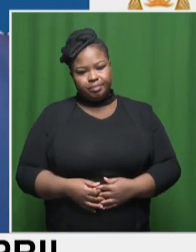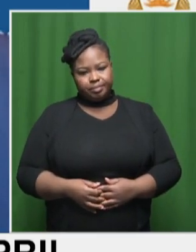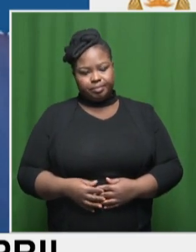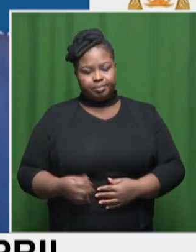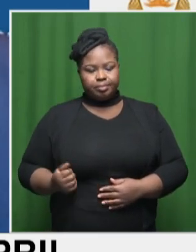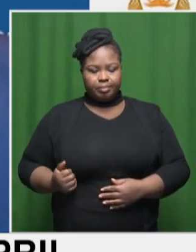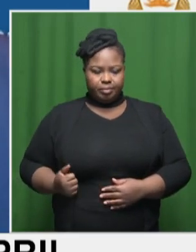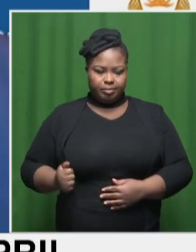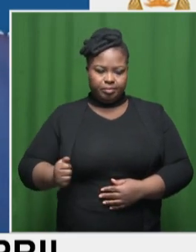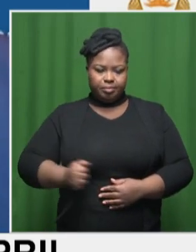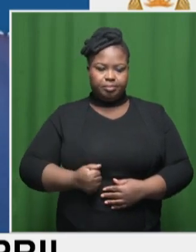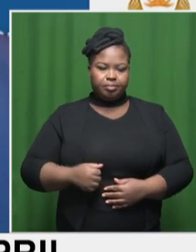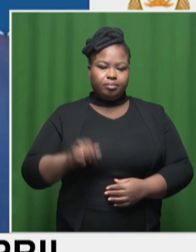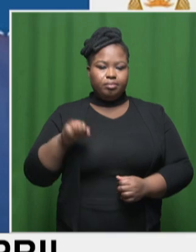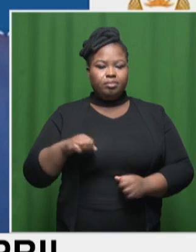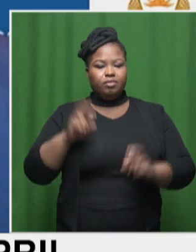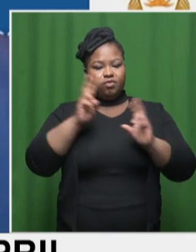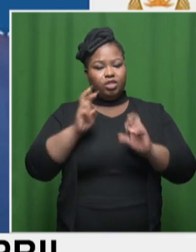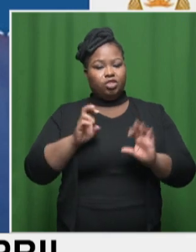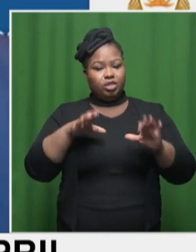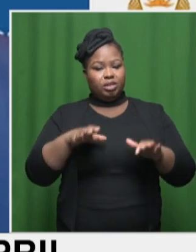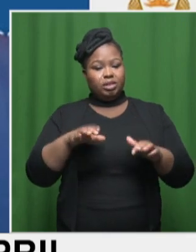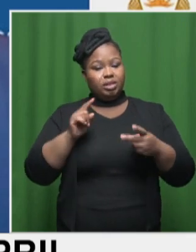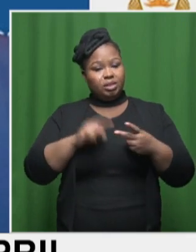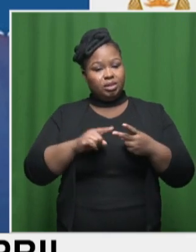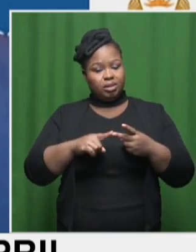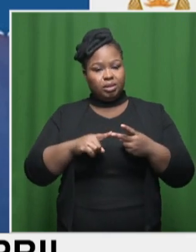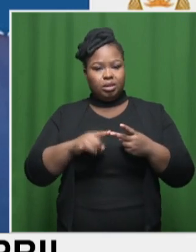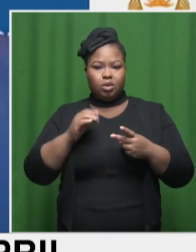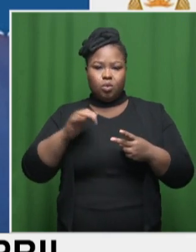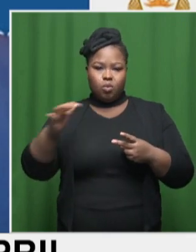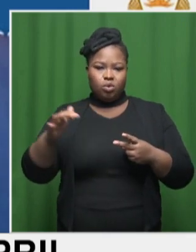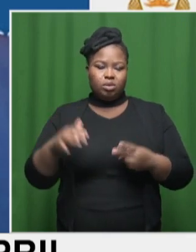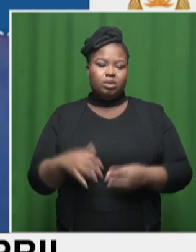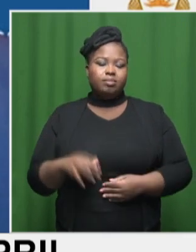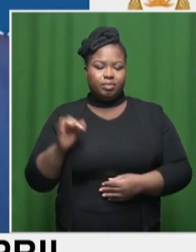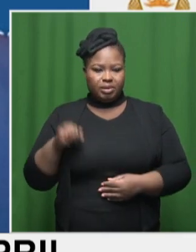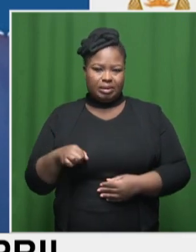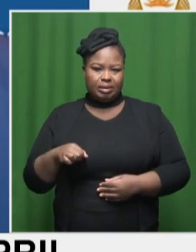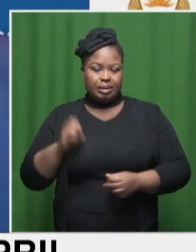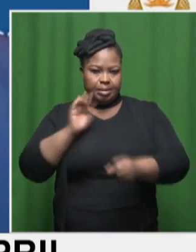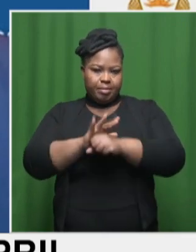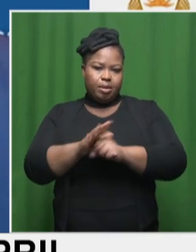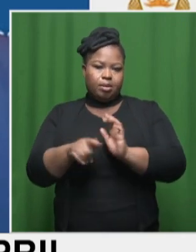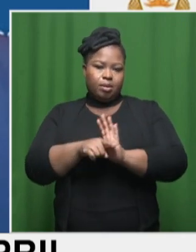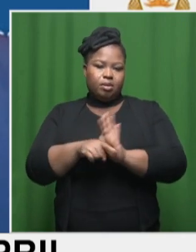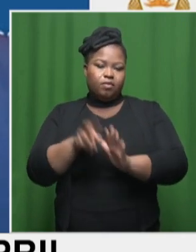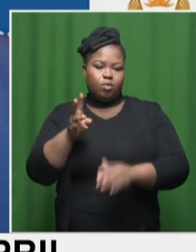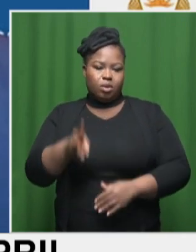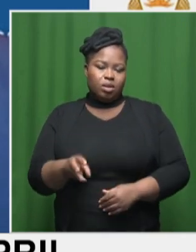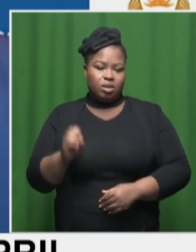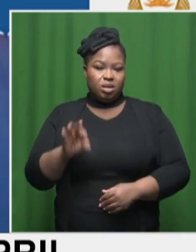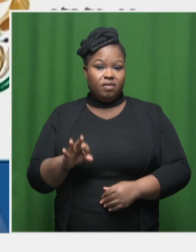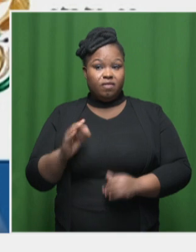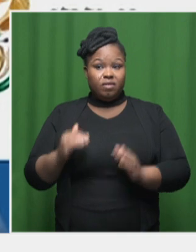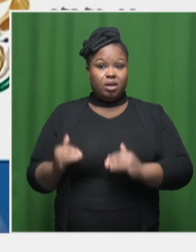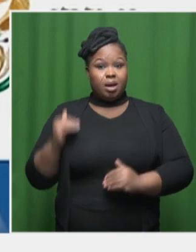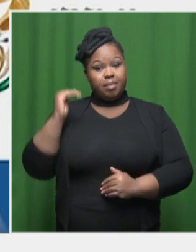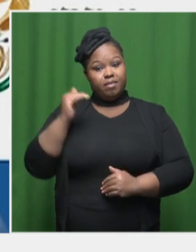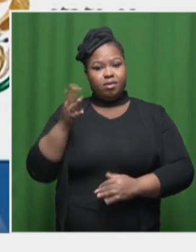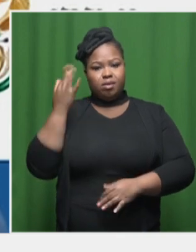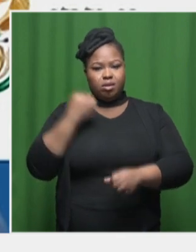Yeah, look, I mean, the utility prices will certainly have an upward impact. If they are above last year's